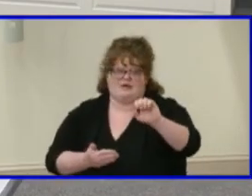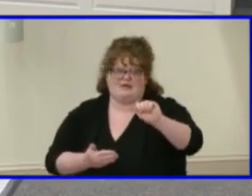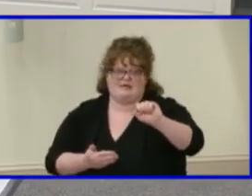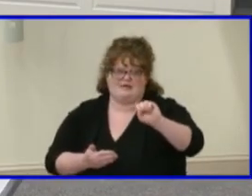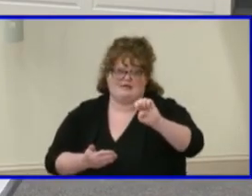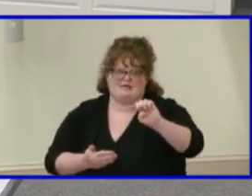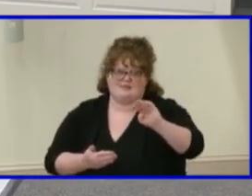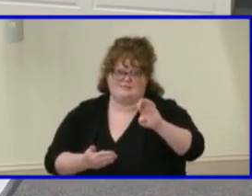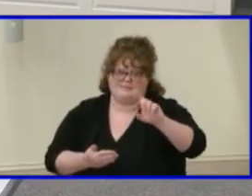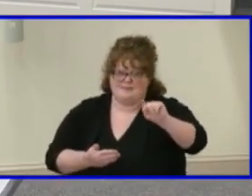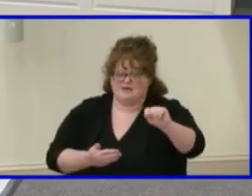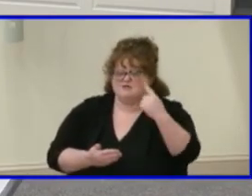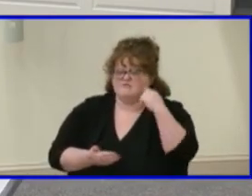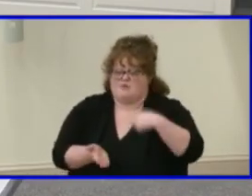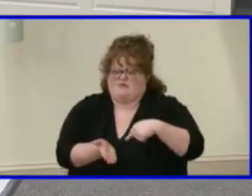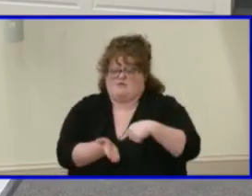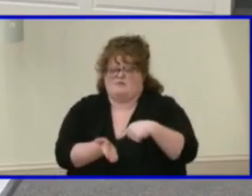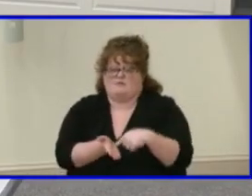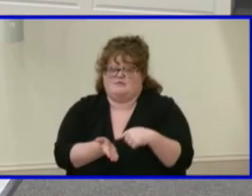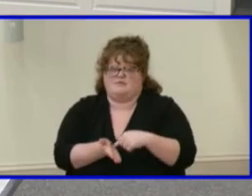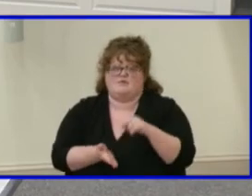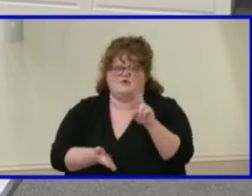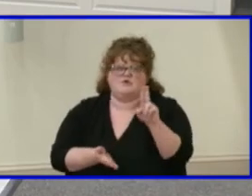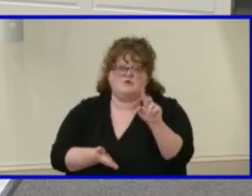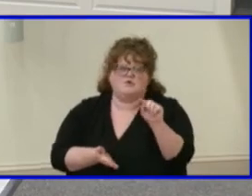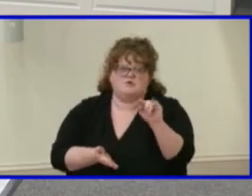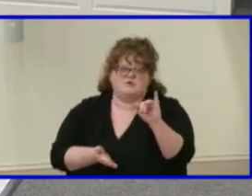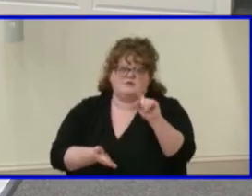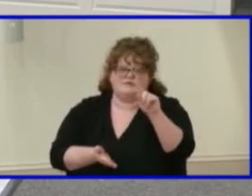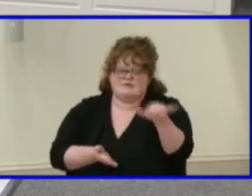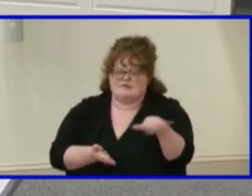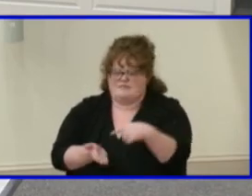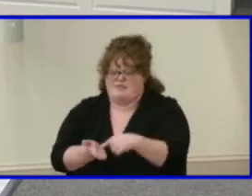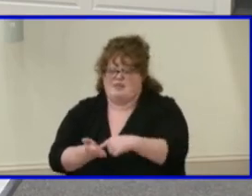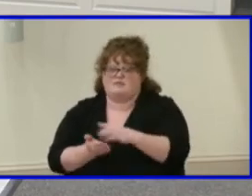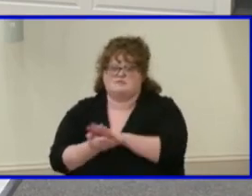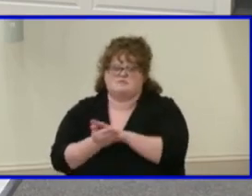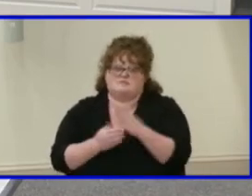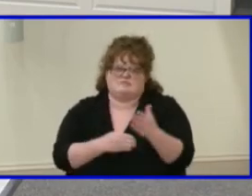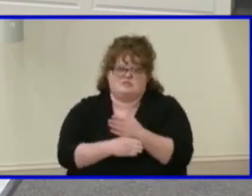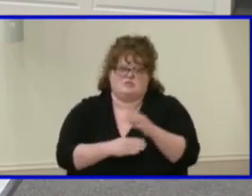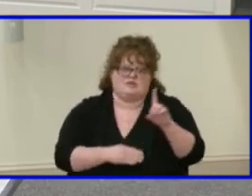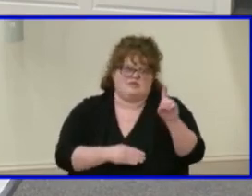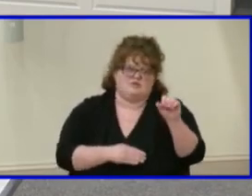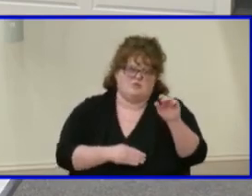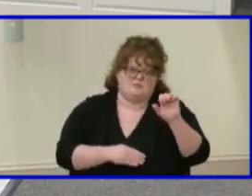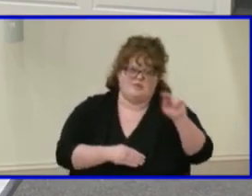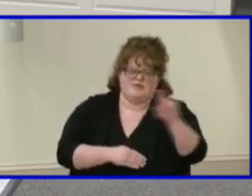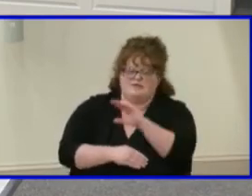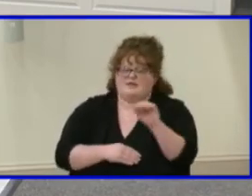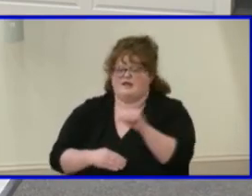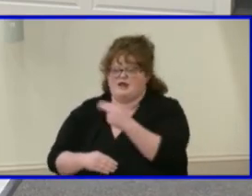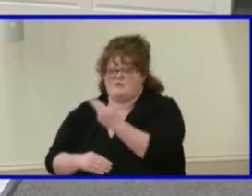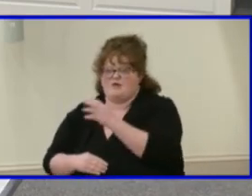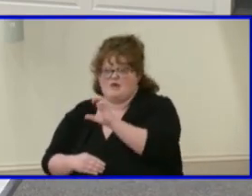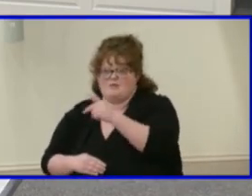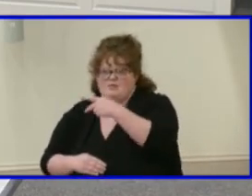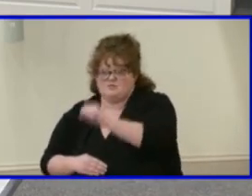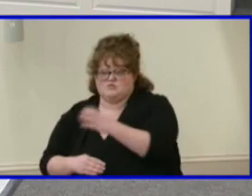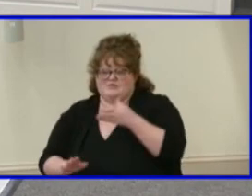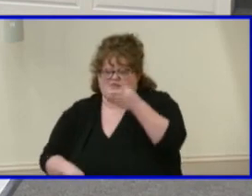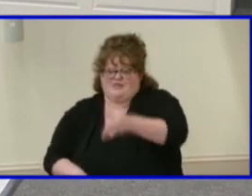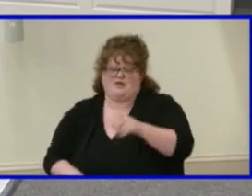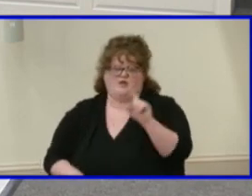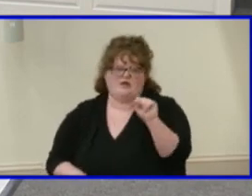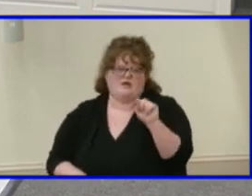Utility easement between the County School Board of Noronco County, Virginia, and Dominion Energy, Virginia at Tucker High School?